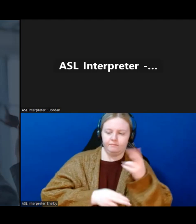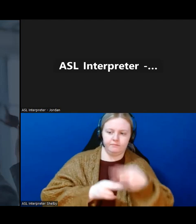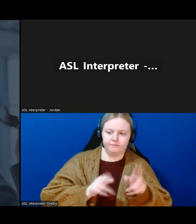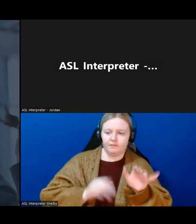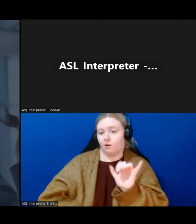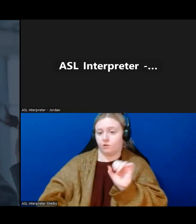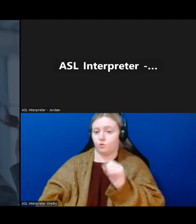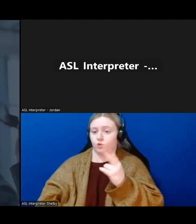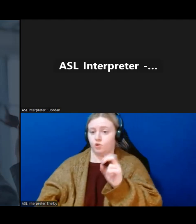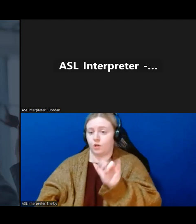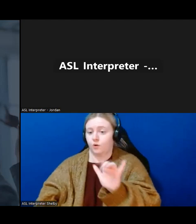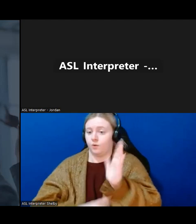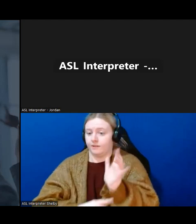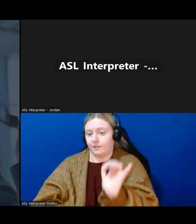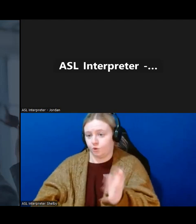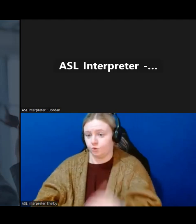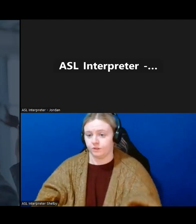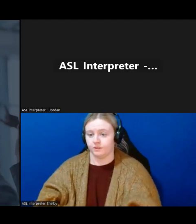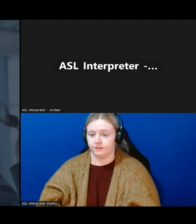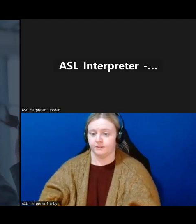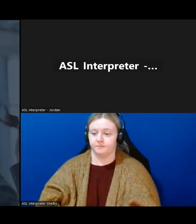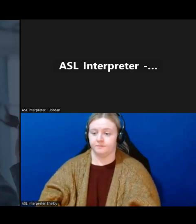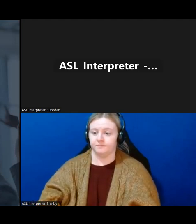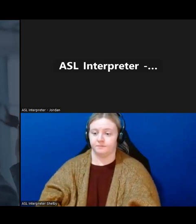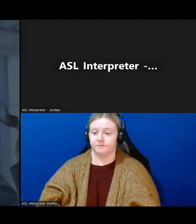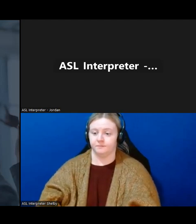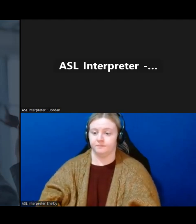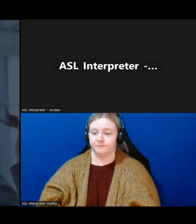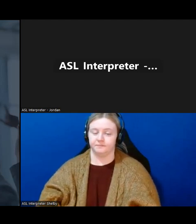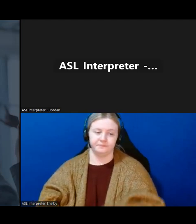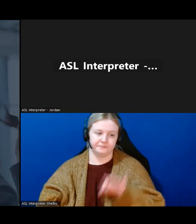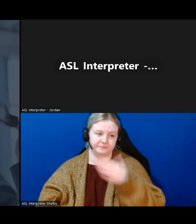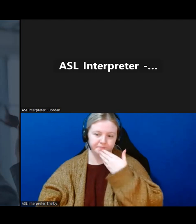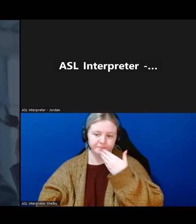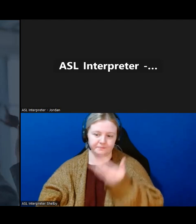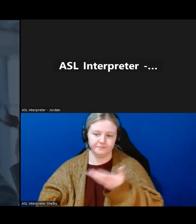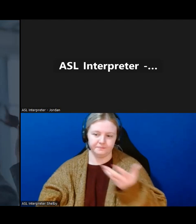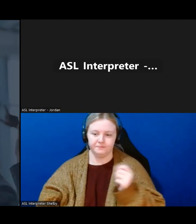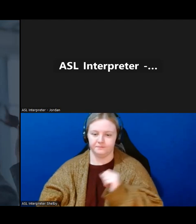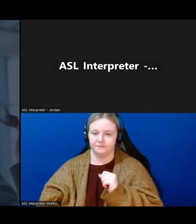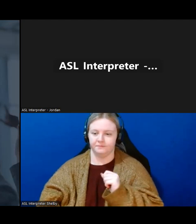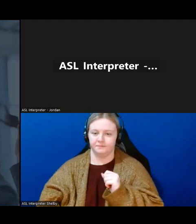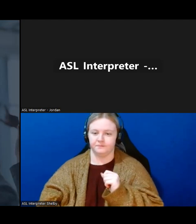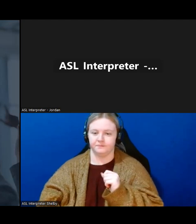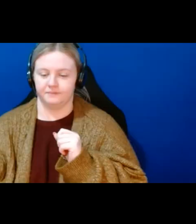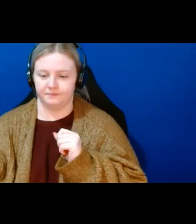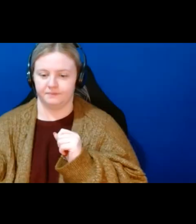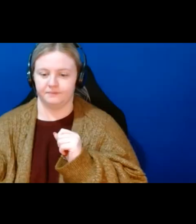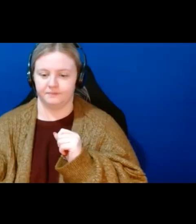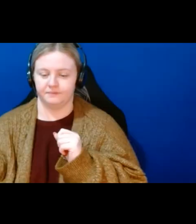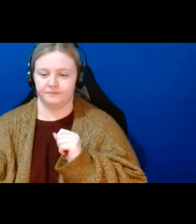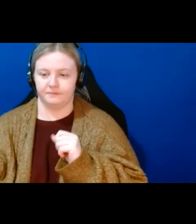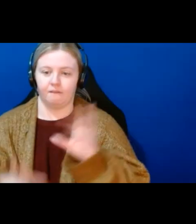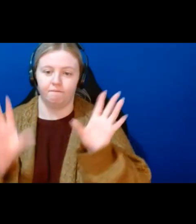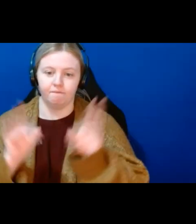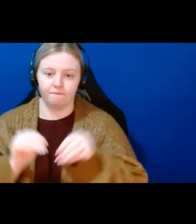presentation through as well. Okay, thank you so much. No worries. There we go. There